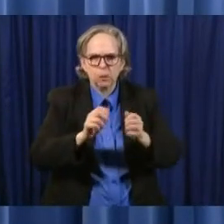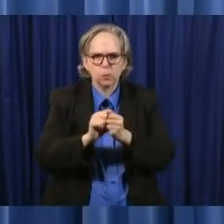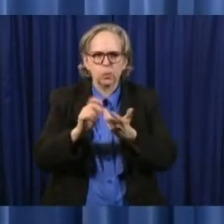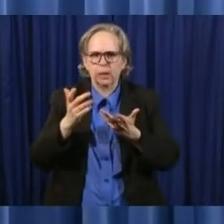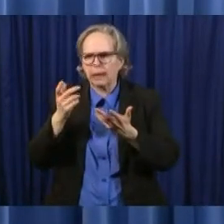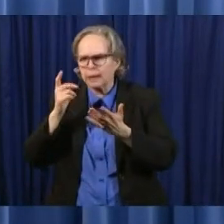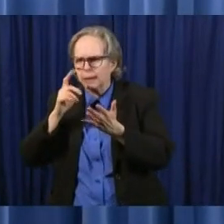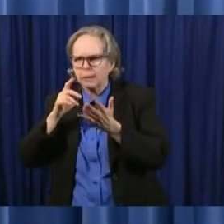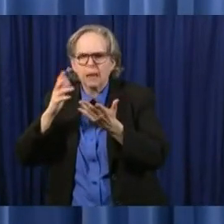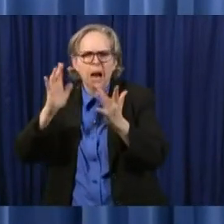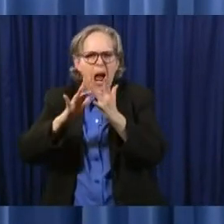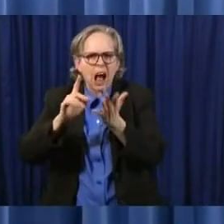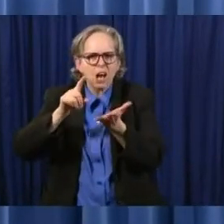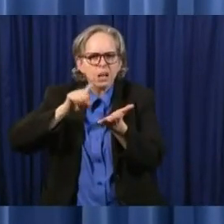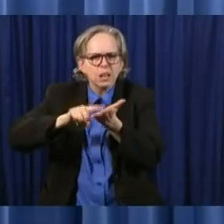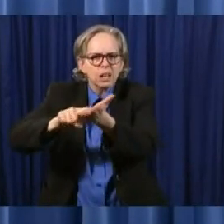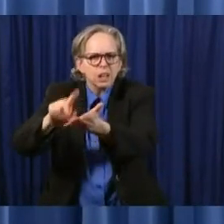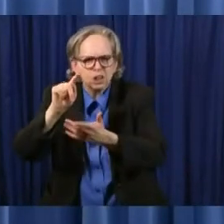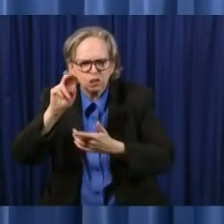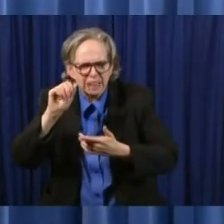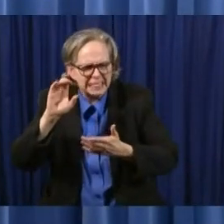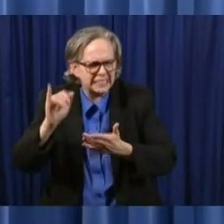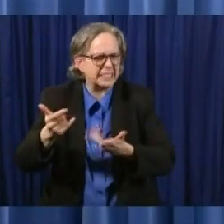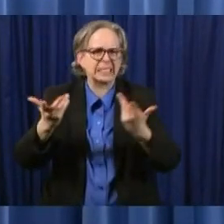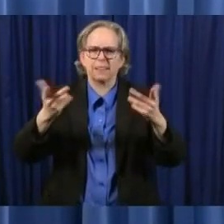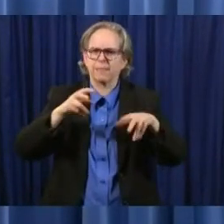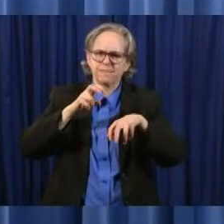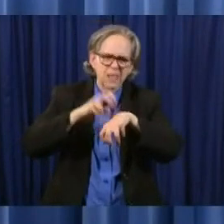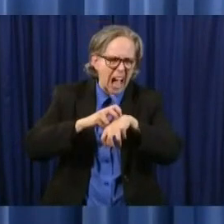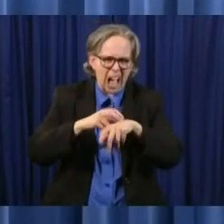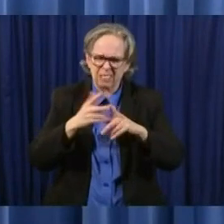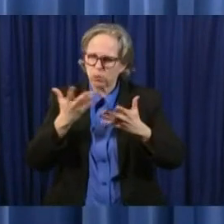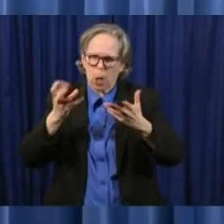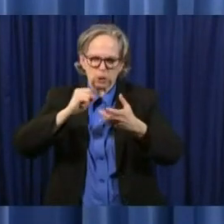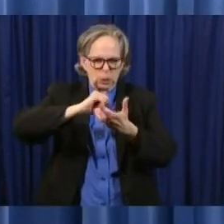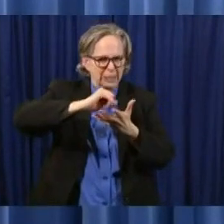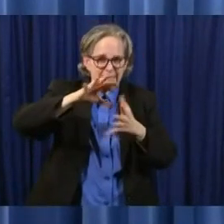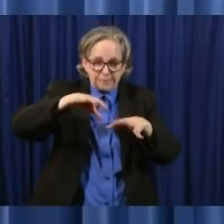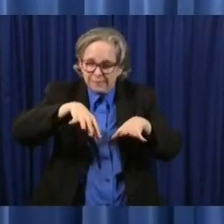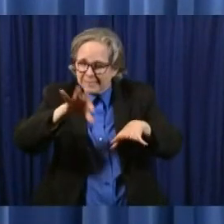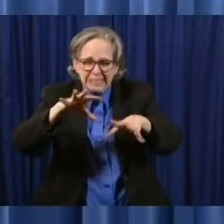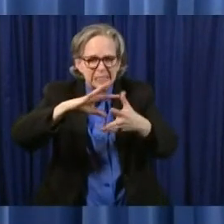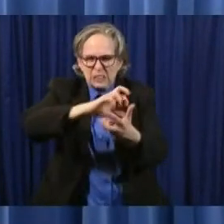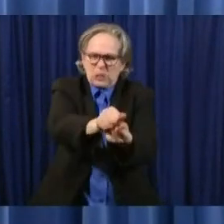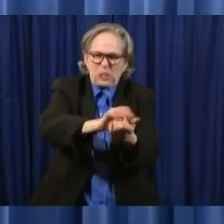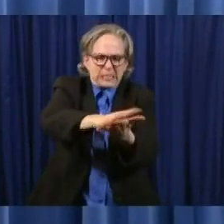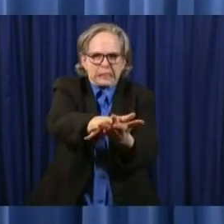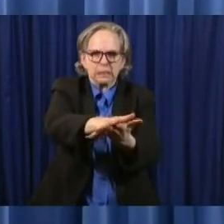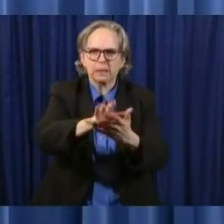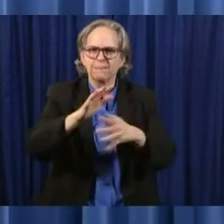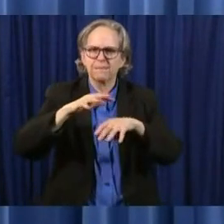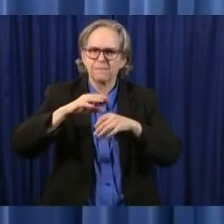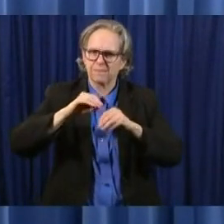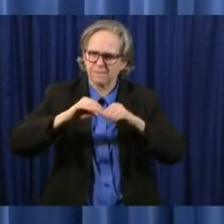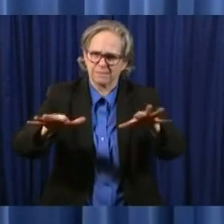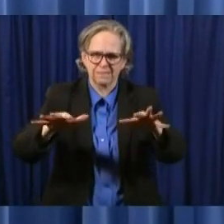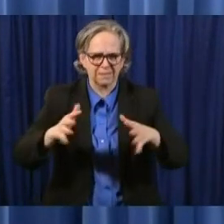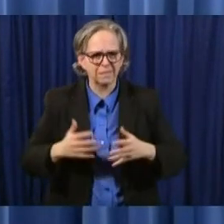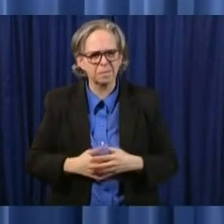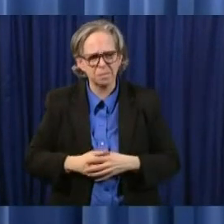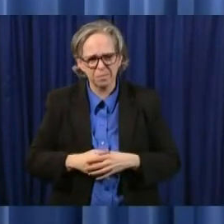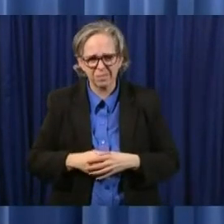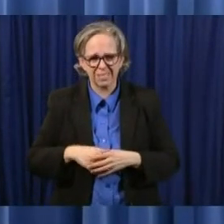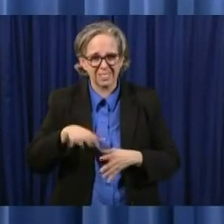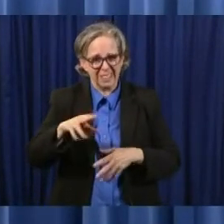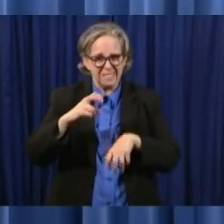it and and basically uh stop it from going from one person to the other but the way it travels uh